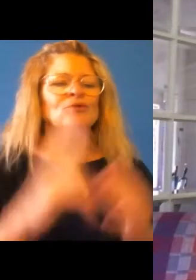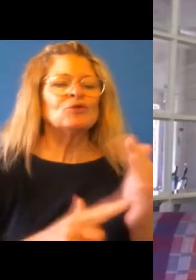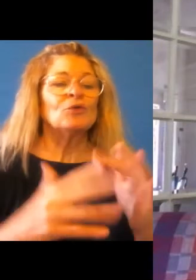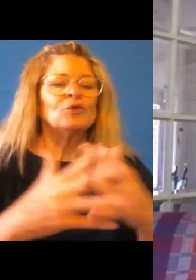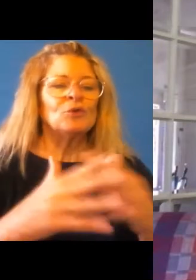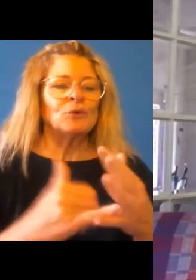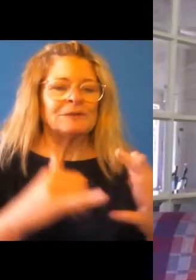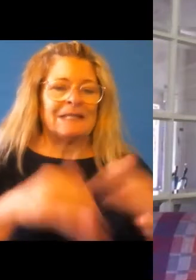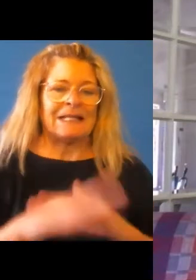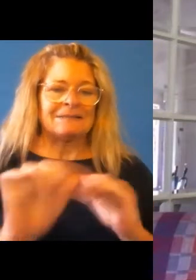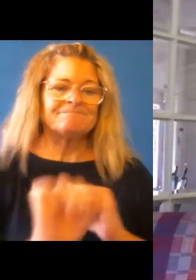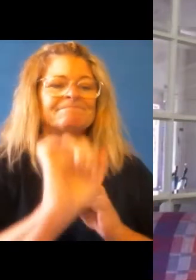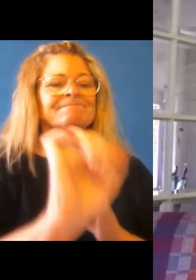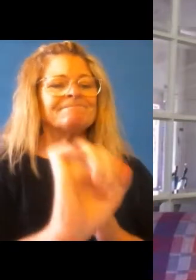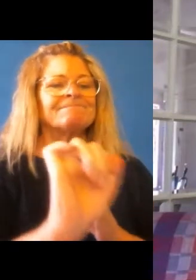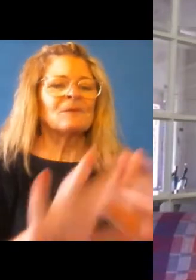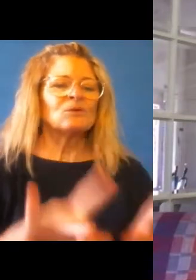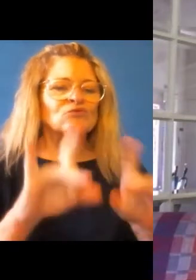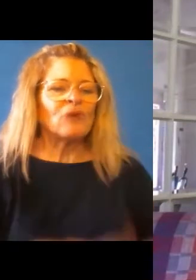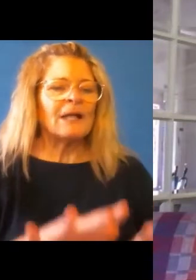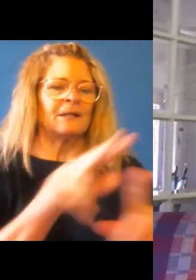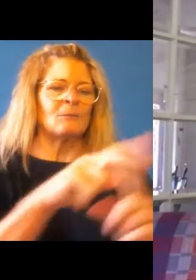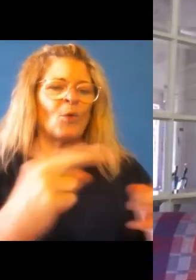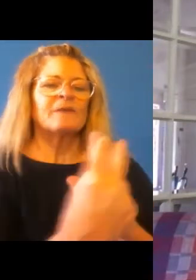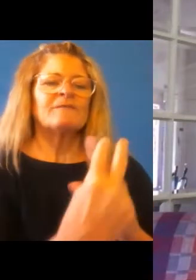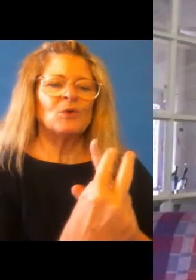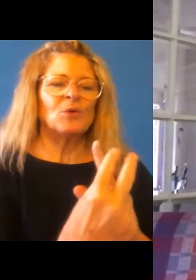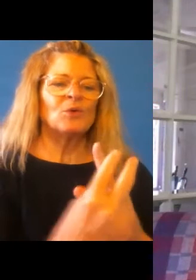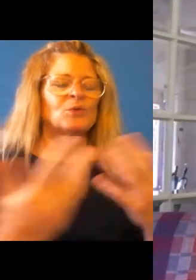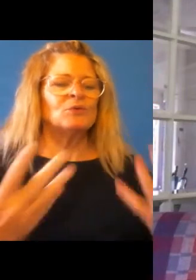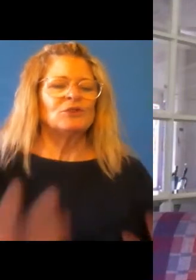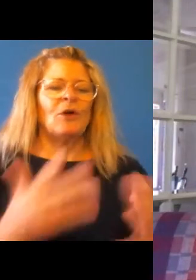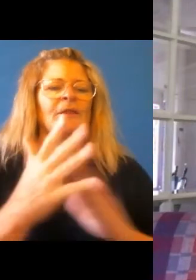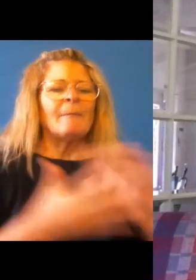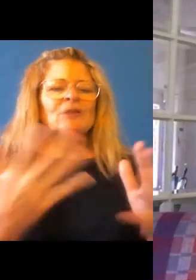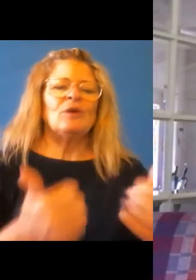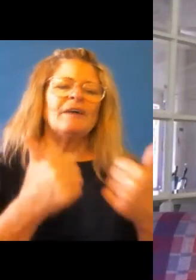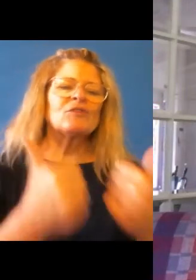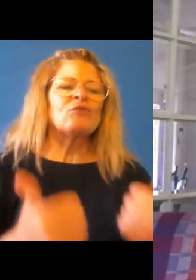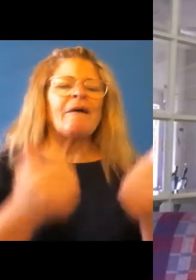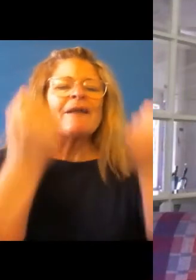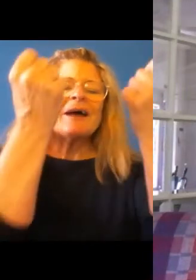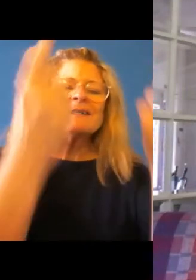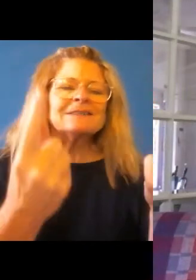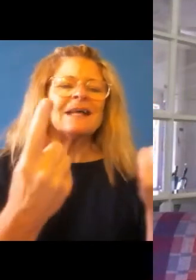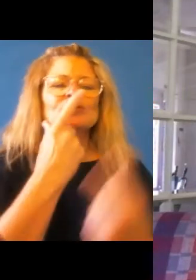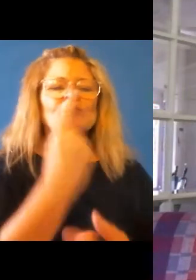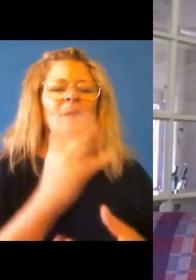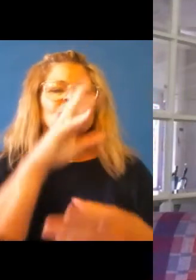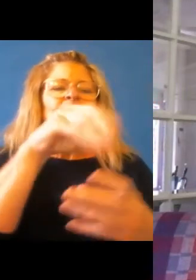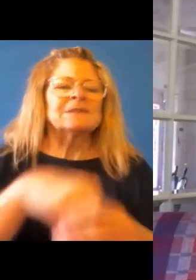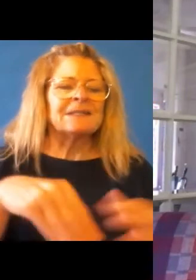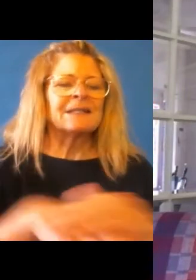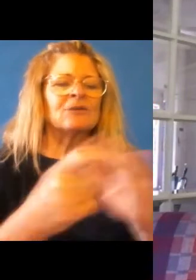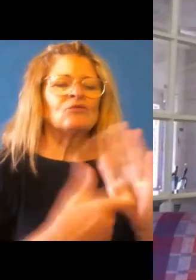Australia from an Aboriginal point of view. You know, you get a great understanding, participate in, in reconciliation week, close